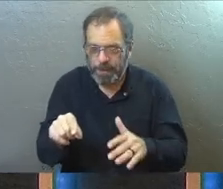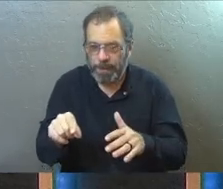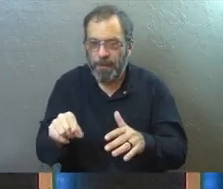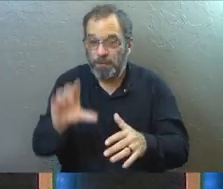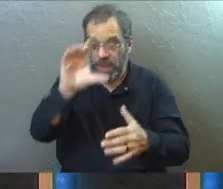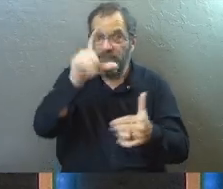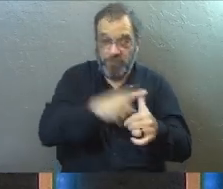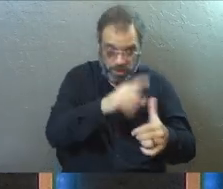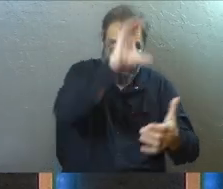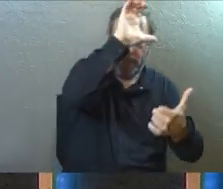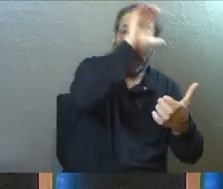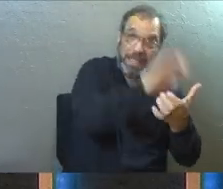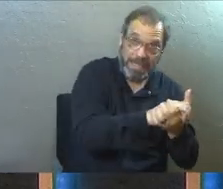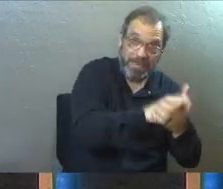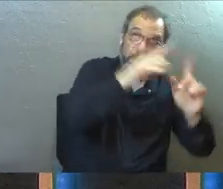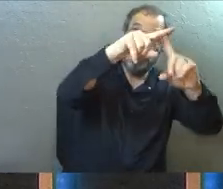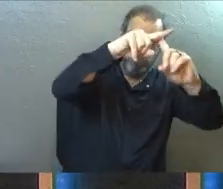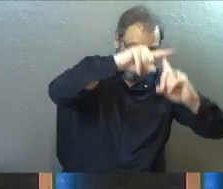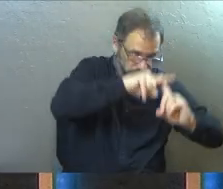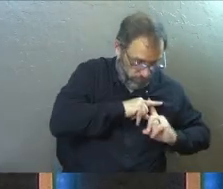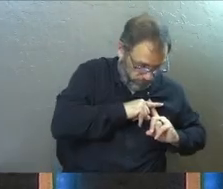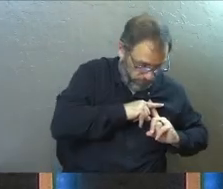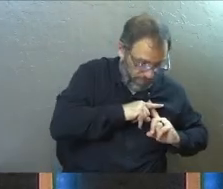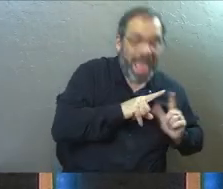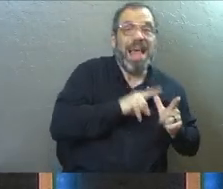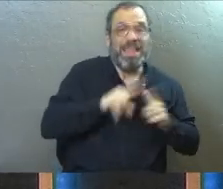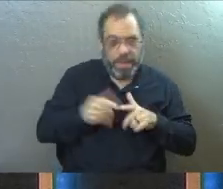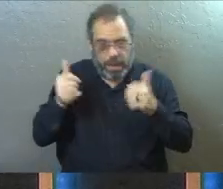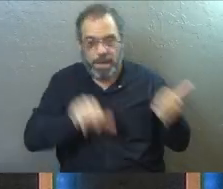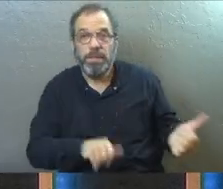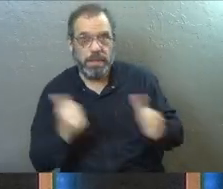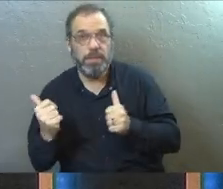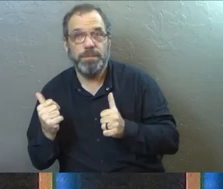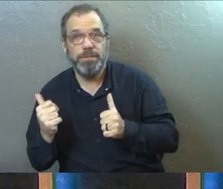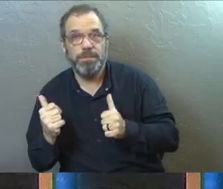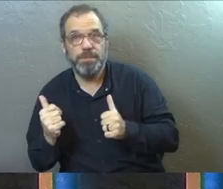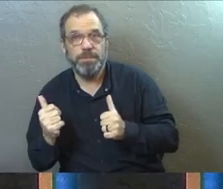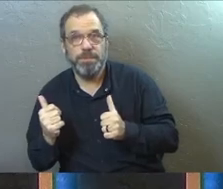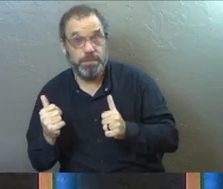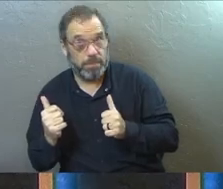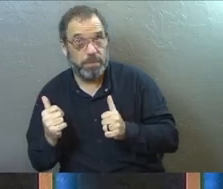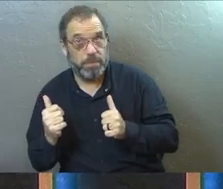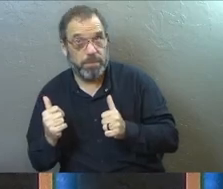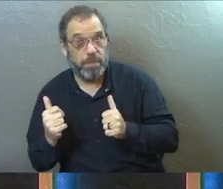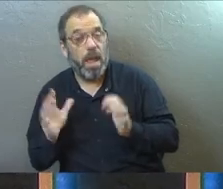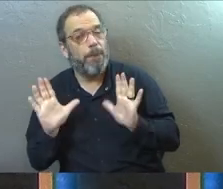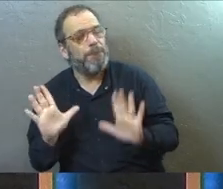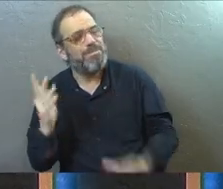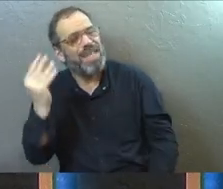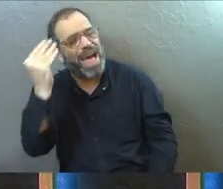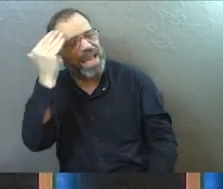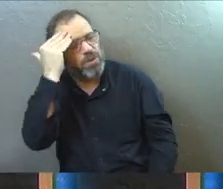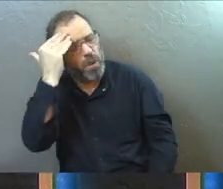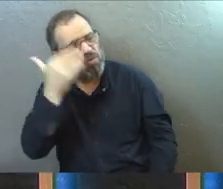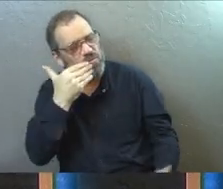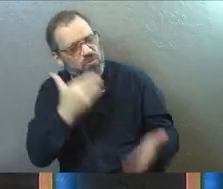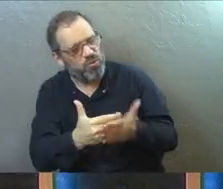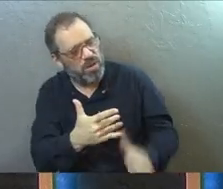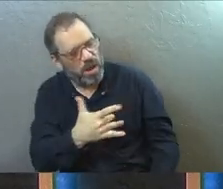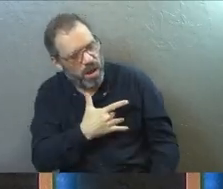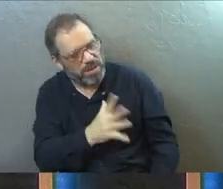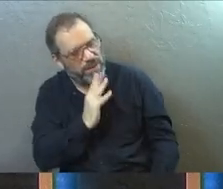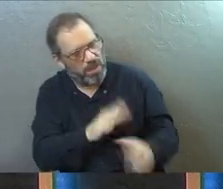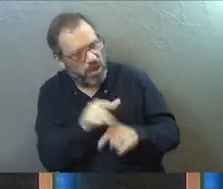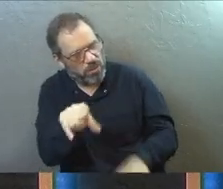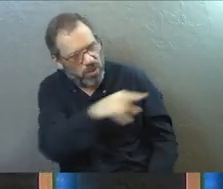The belief in Jesus comes first and then water baptism. And I know that there's good hearts. And I've